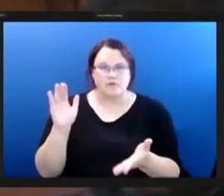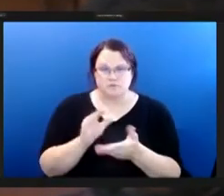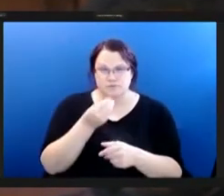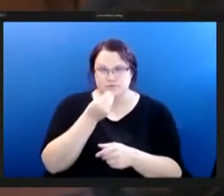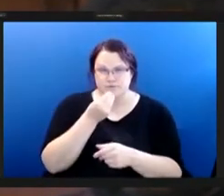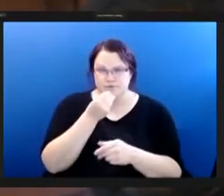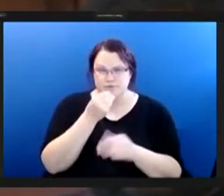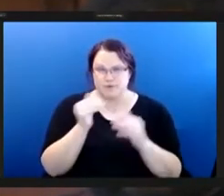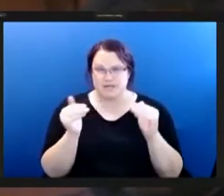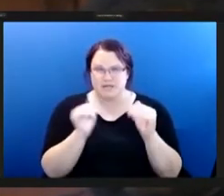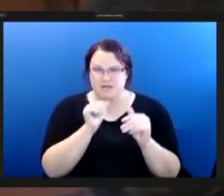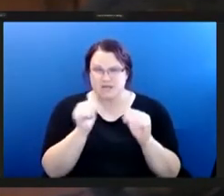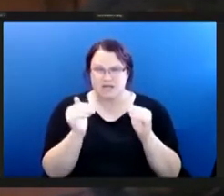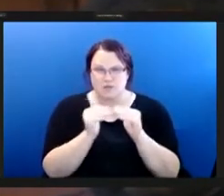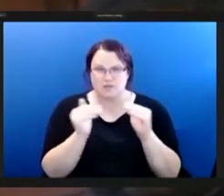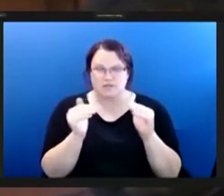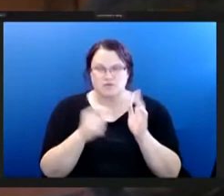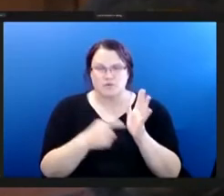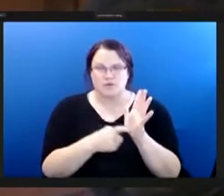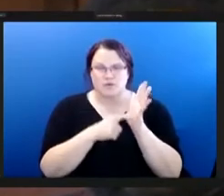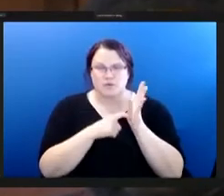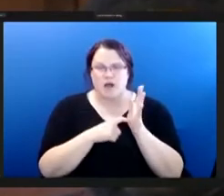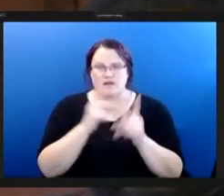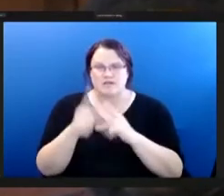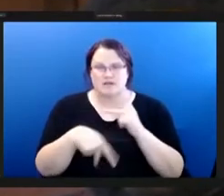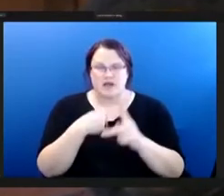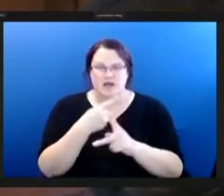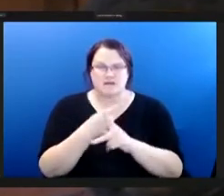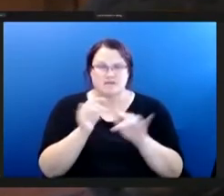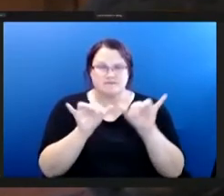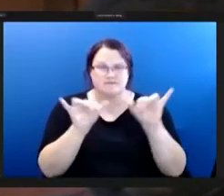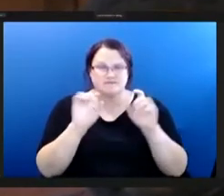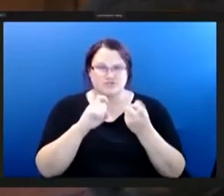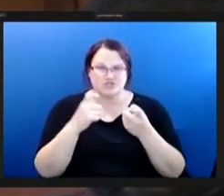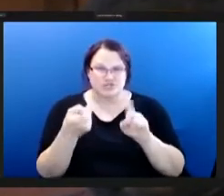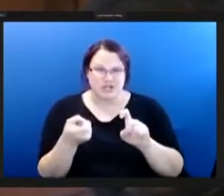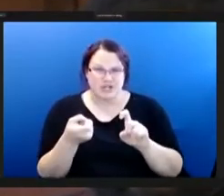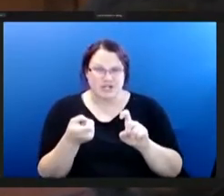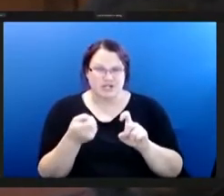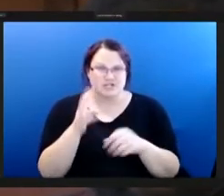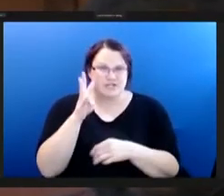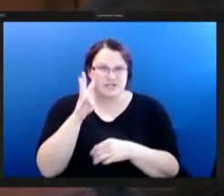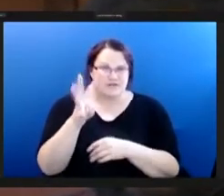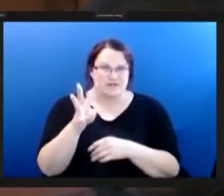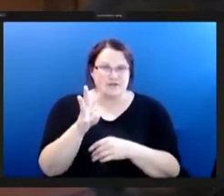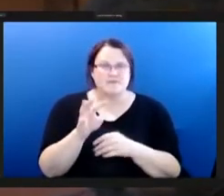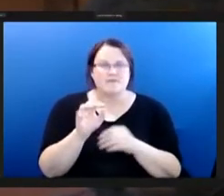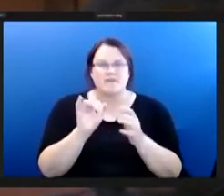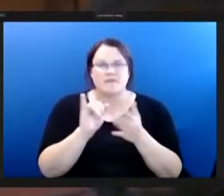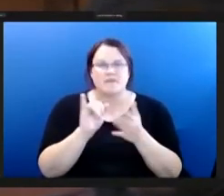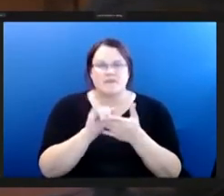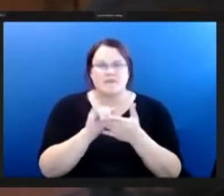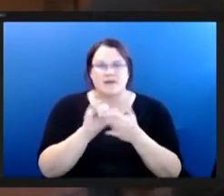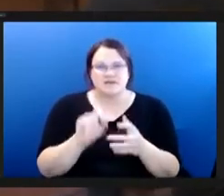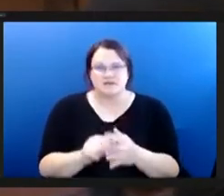will require the kinds of systemic change and innovation that a food justice fund can activate thank you